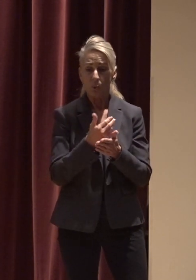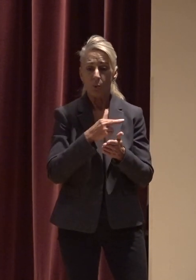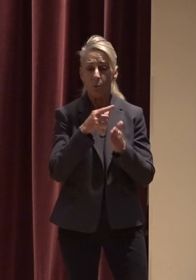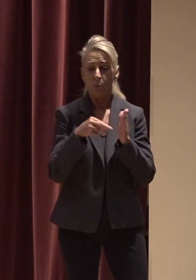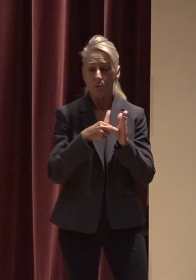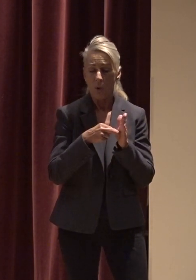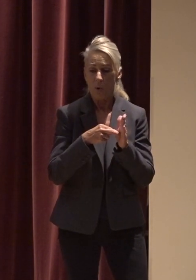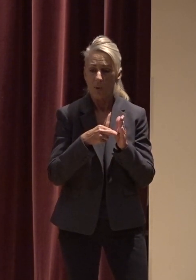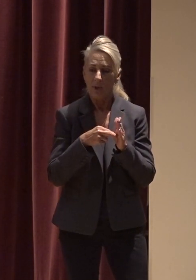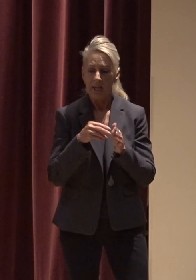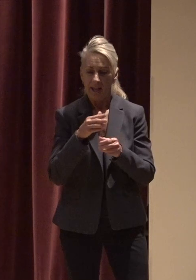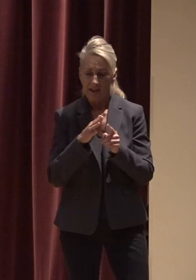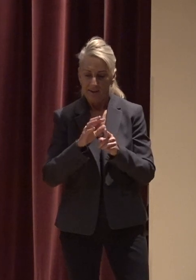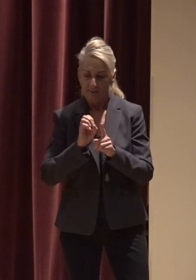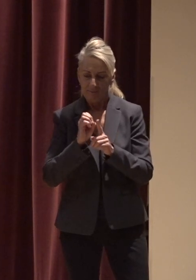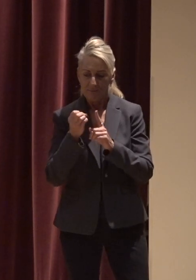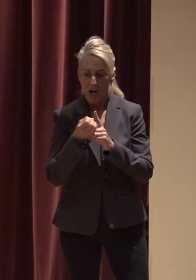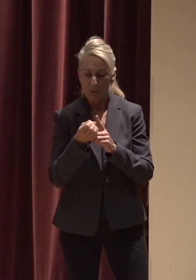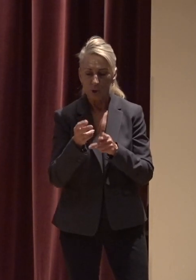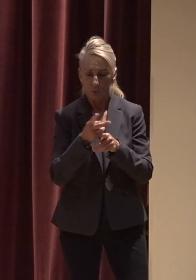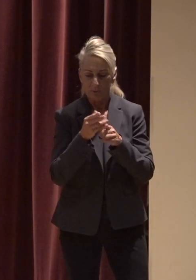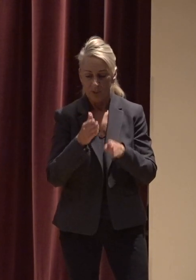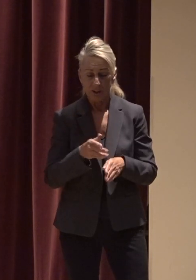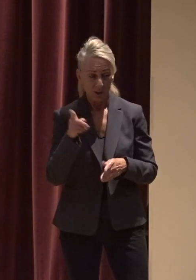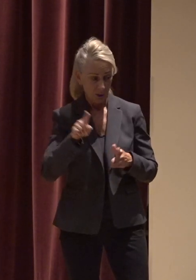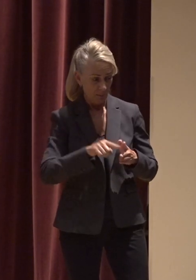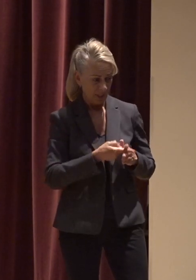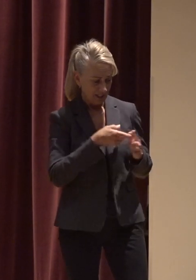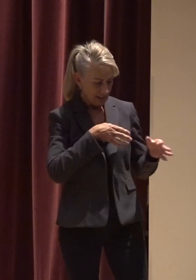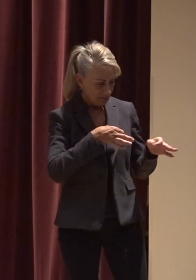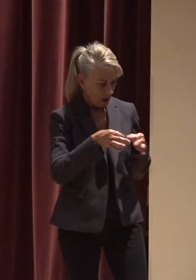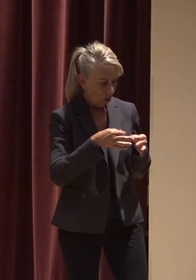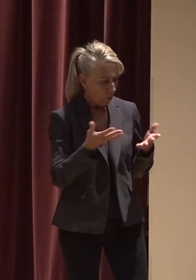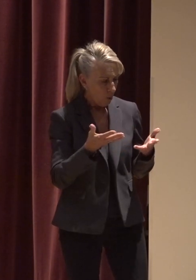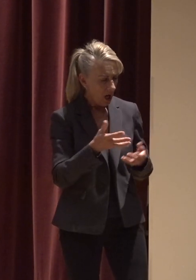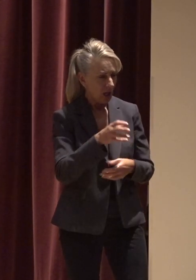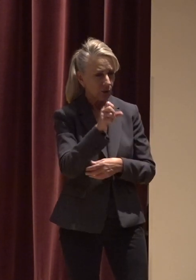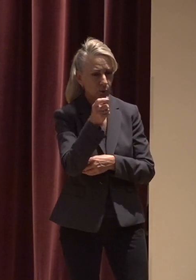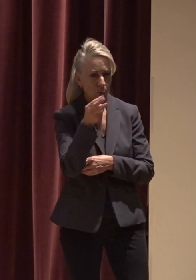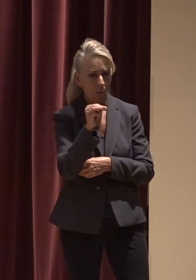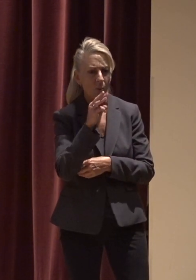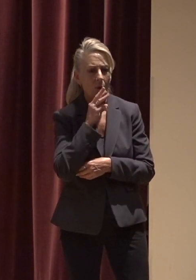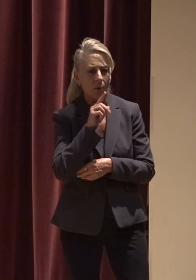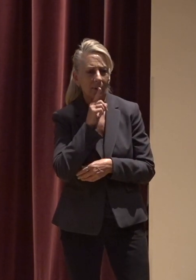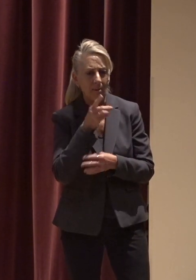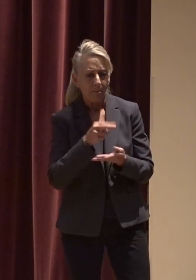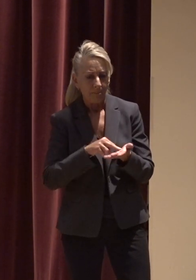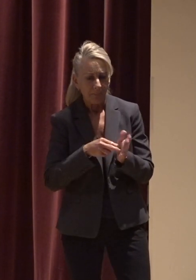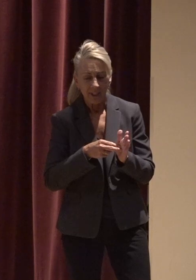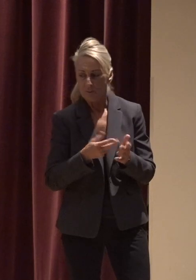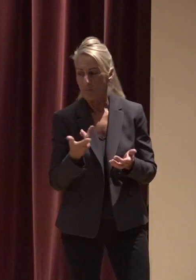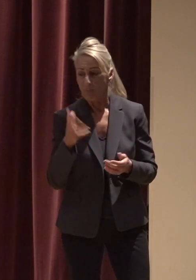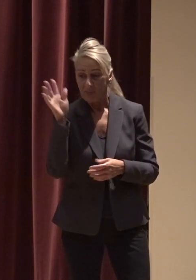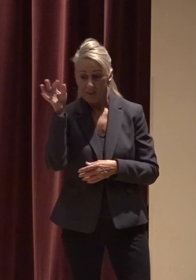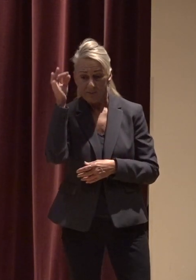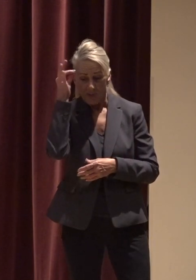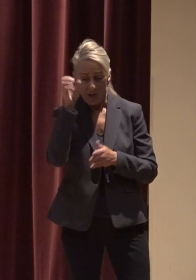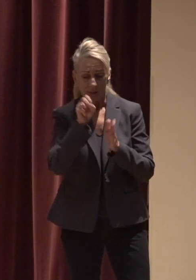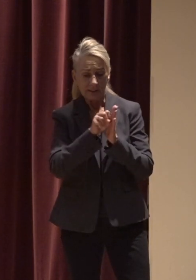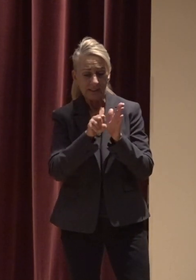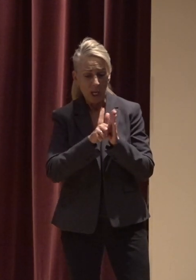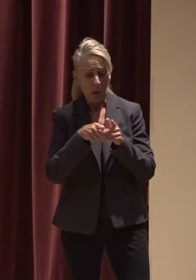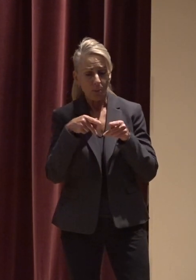monitoring supervisor she begins her talk tonight explaining just what stormwater really is and the federal and state permit requirements